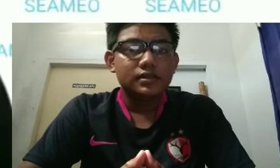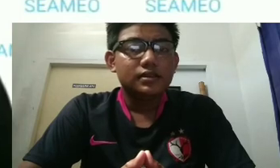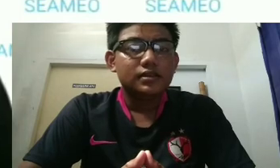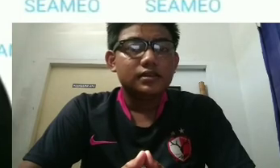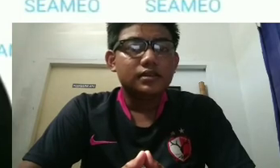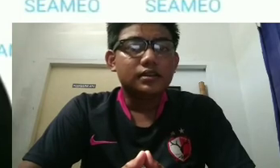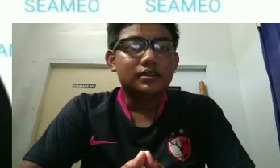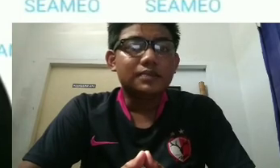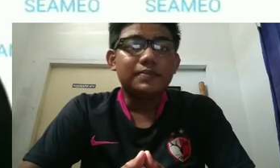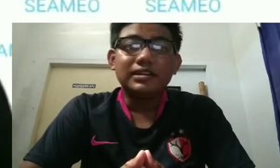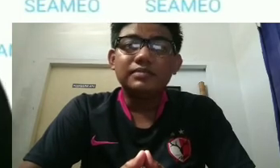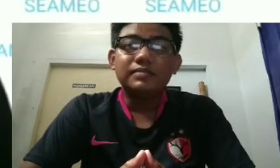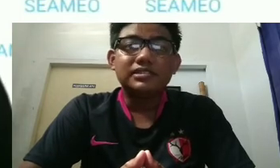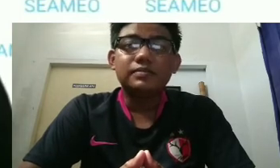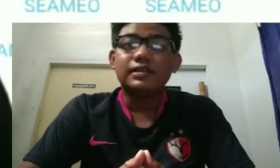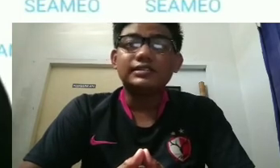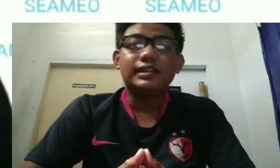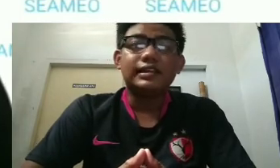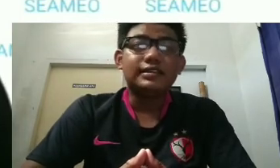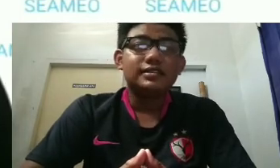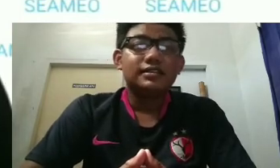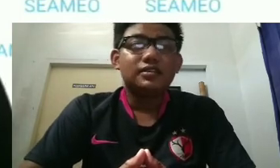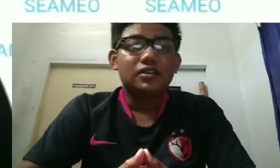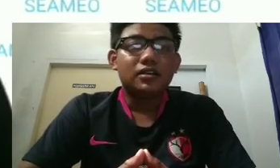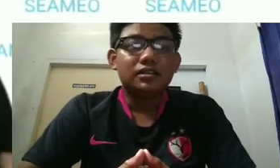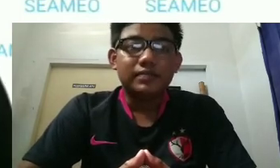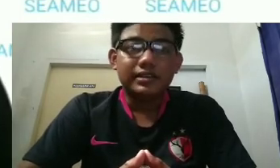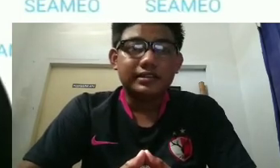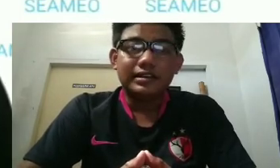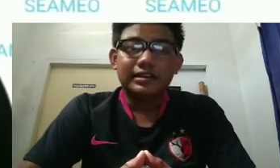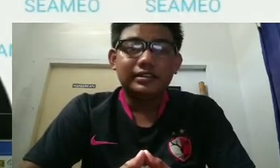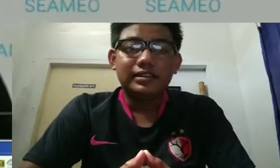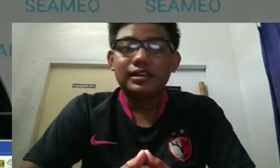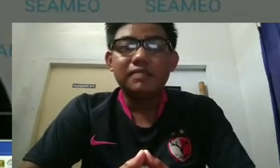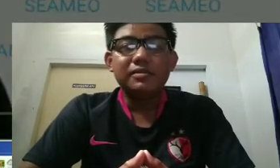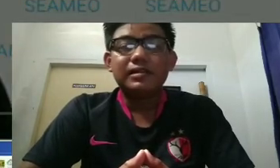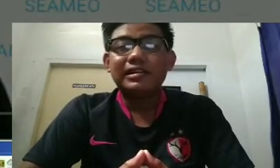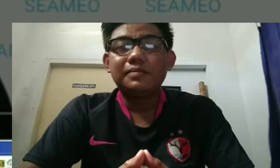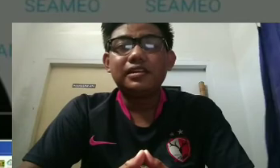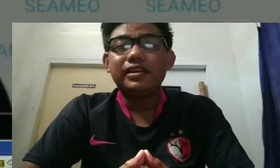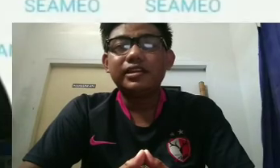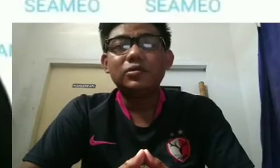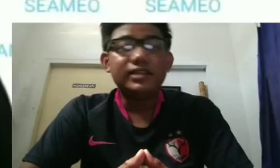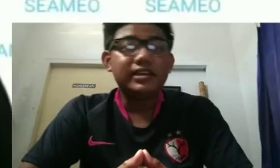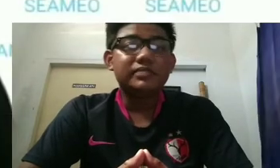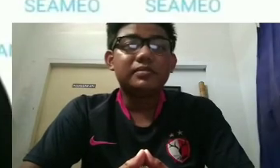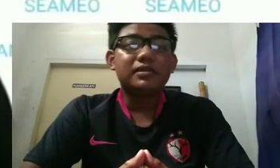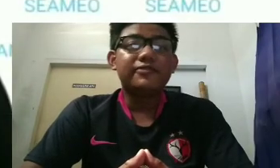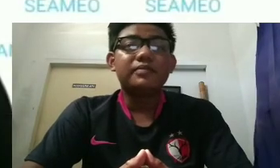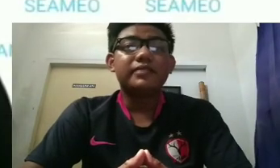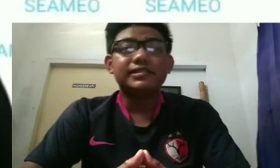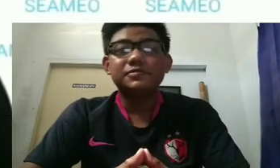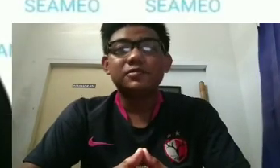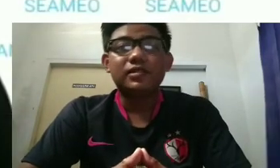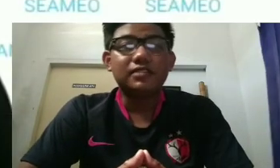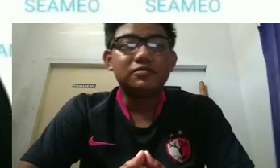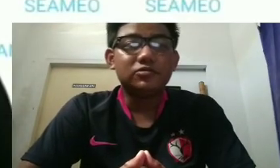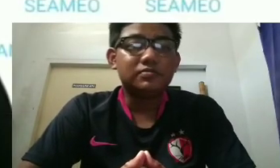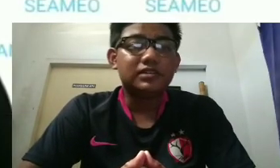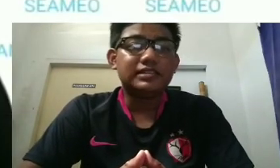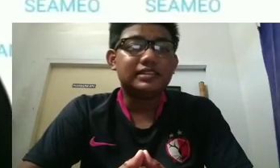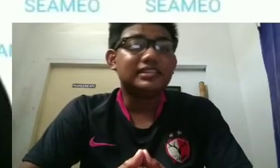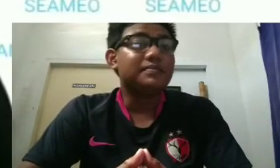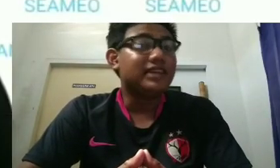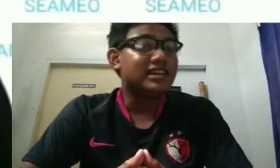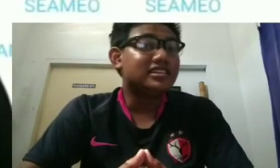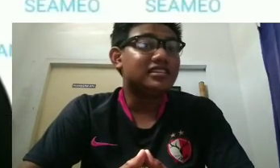karena pandemi masih merajalila karena pandemi masih merajalil